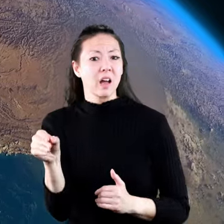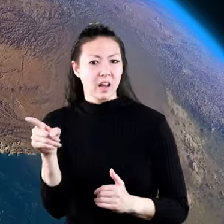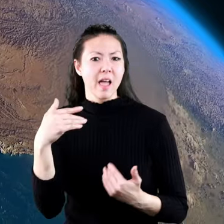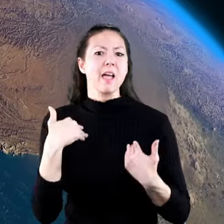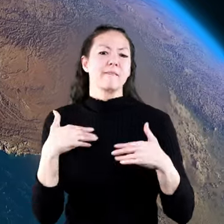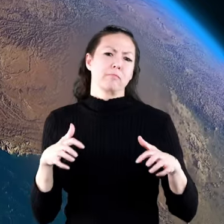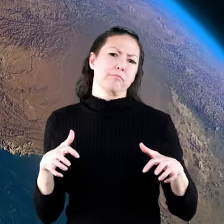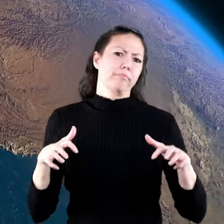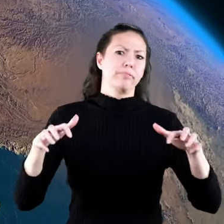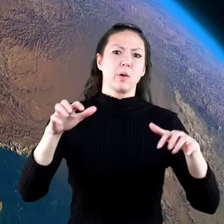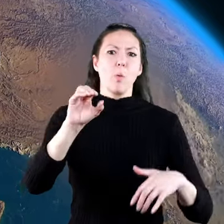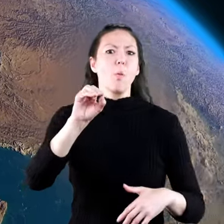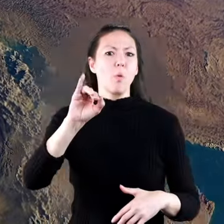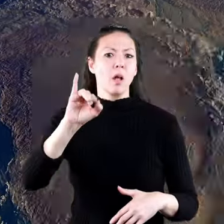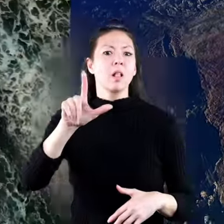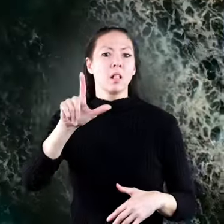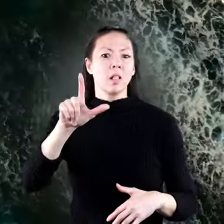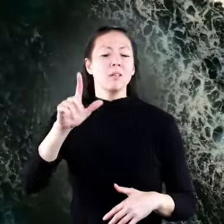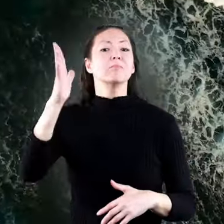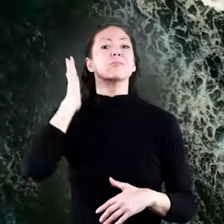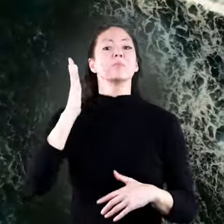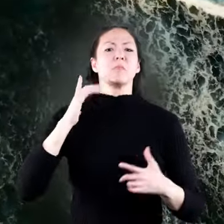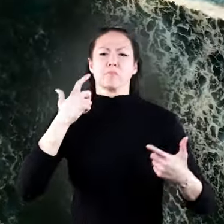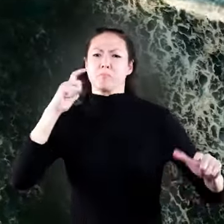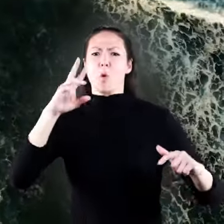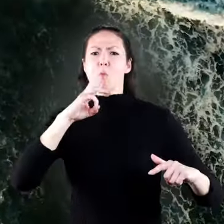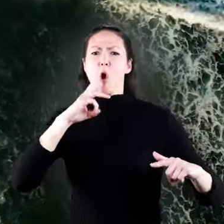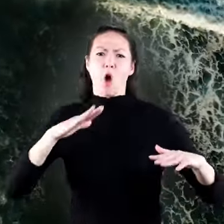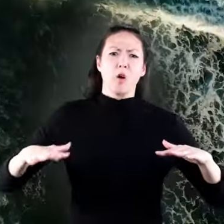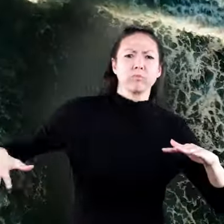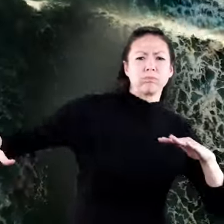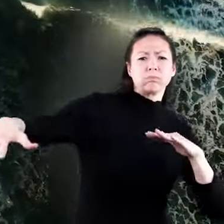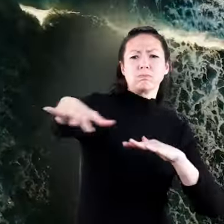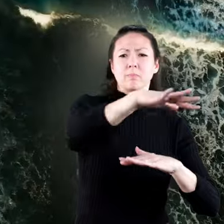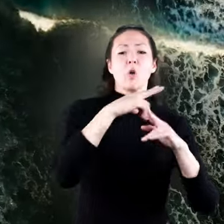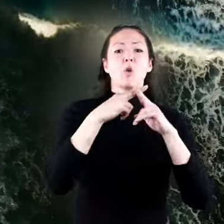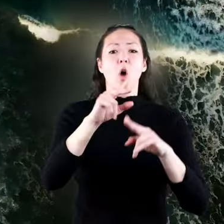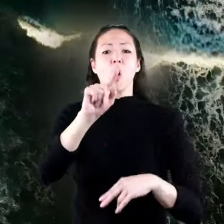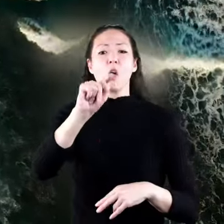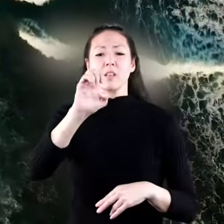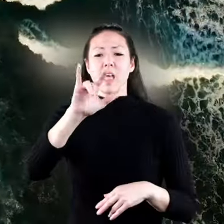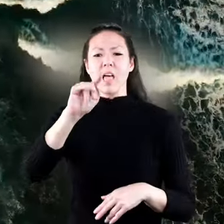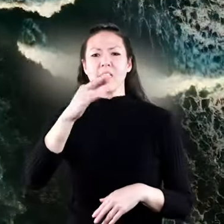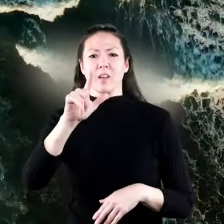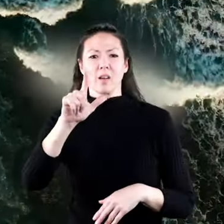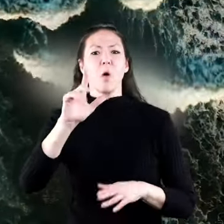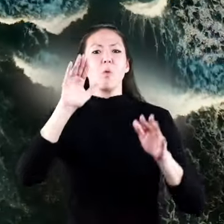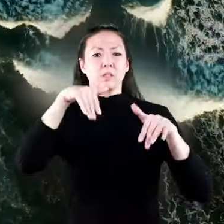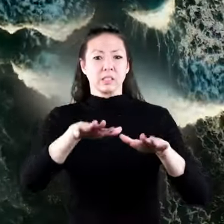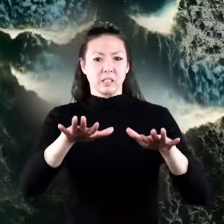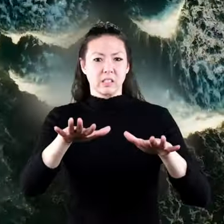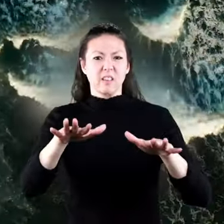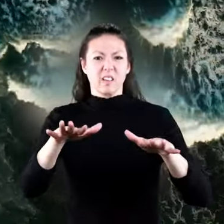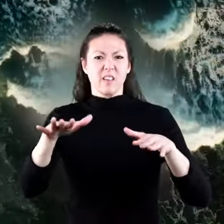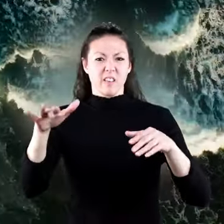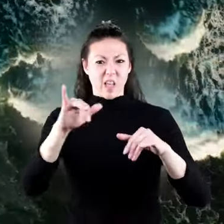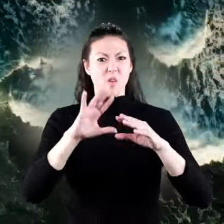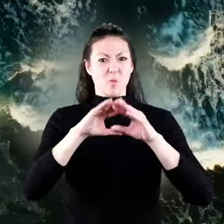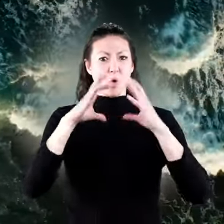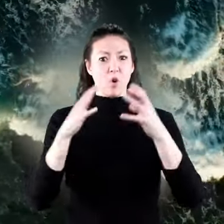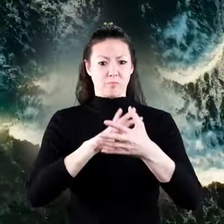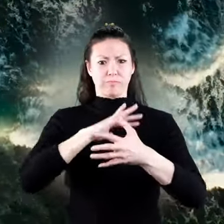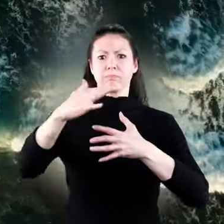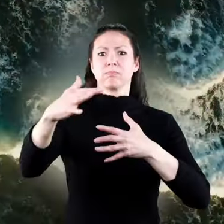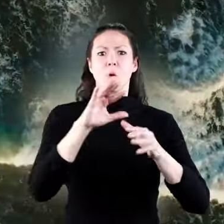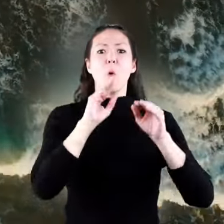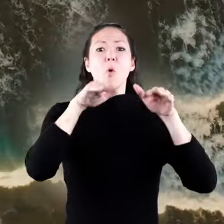where there is a lot of oil. There was once a large body of water called the Tethys Ocean that covered that part of the world.